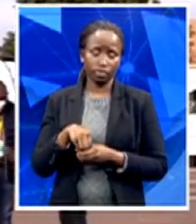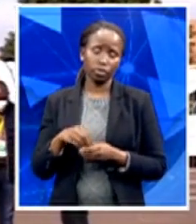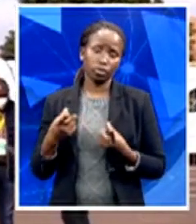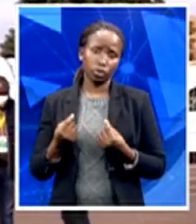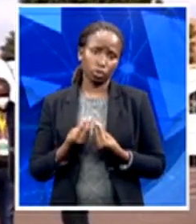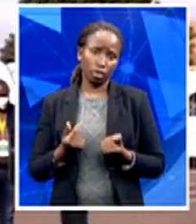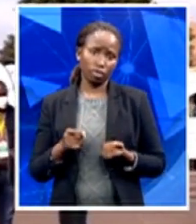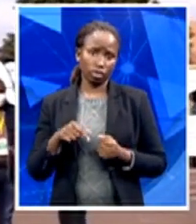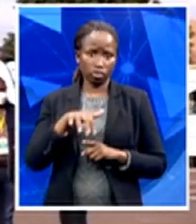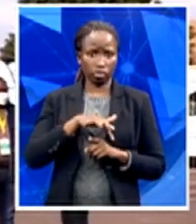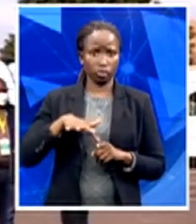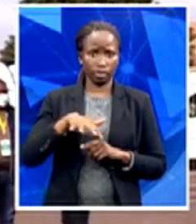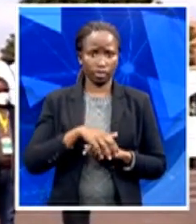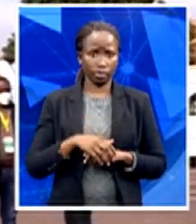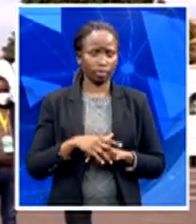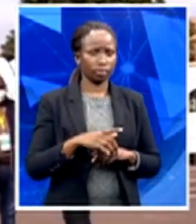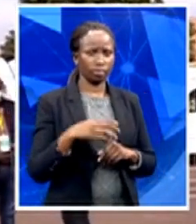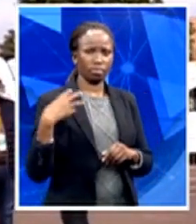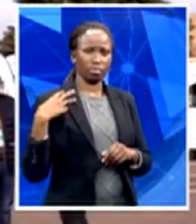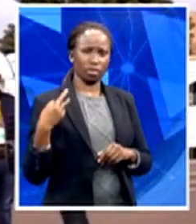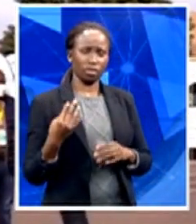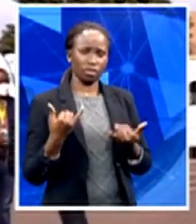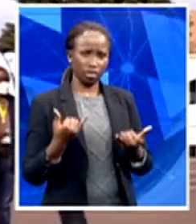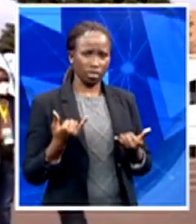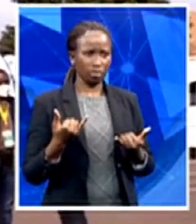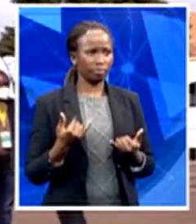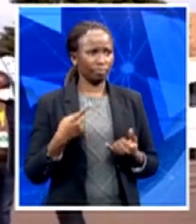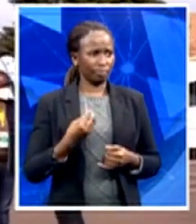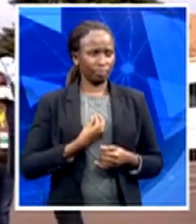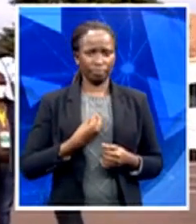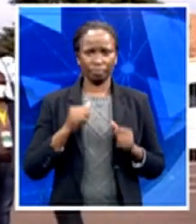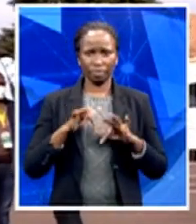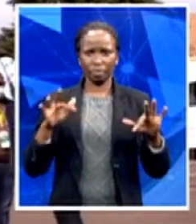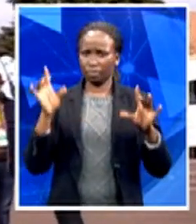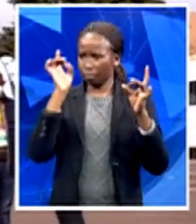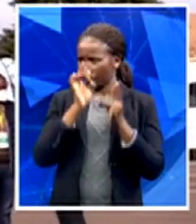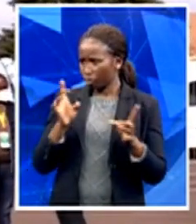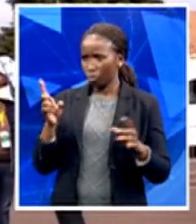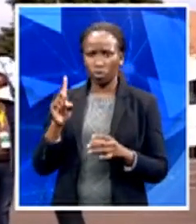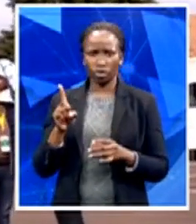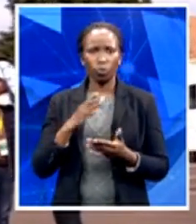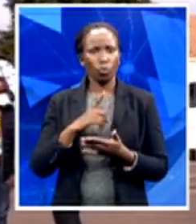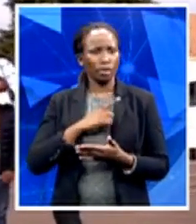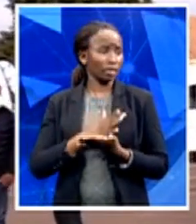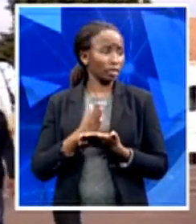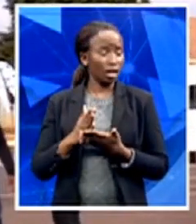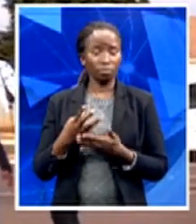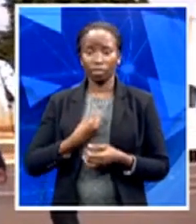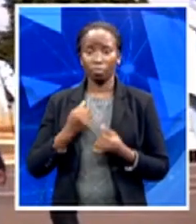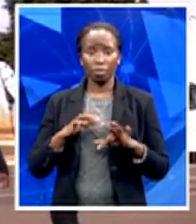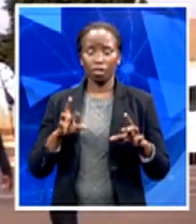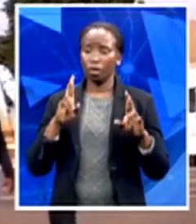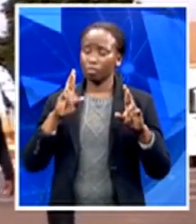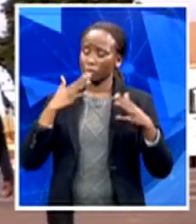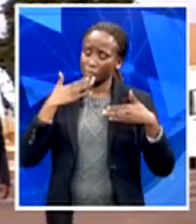though, to young people who may say, I've lost all hope since the democratic dispensation? I've lost? I've lost all